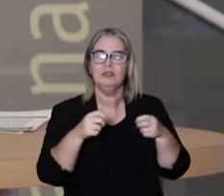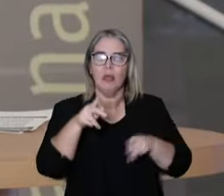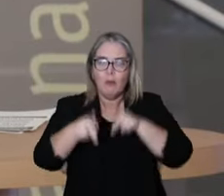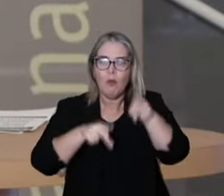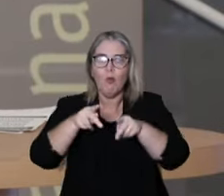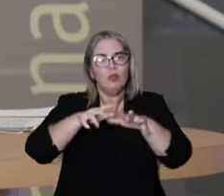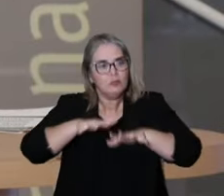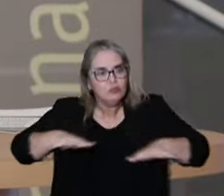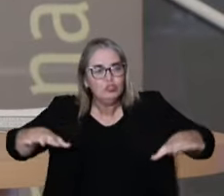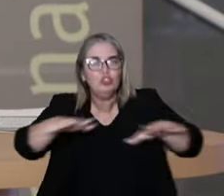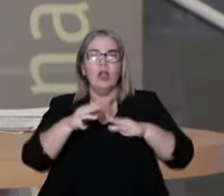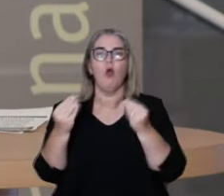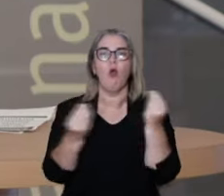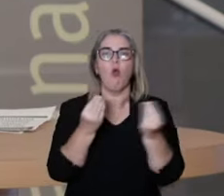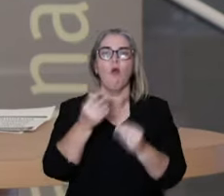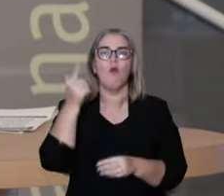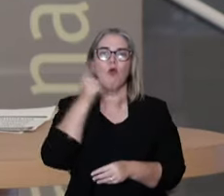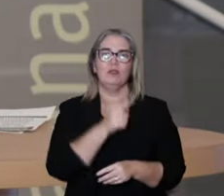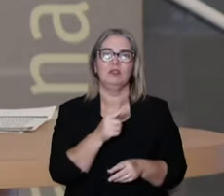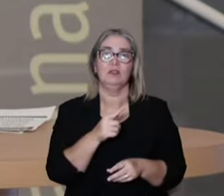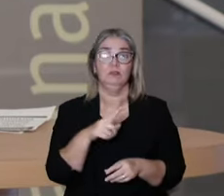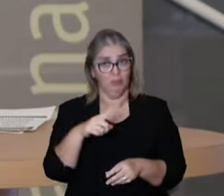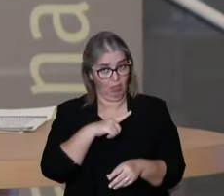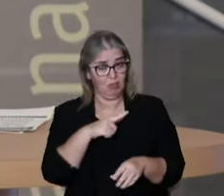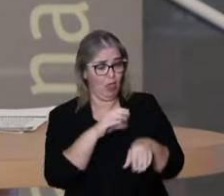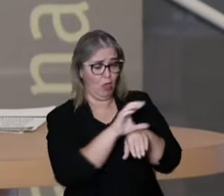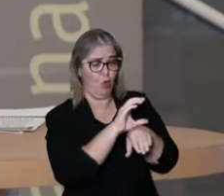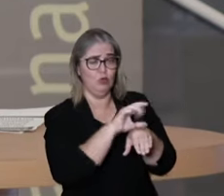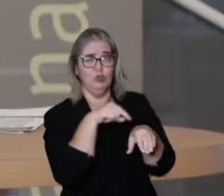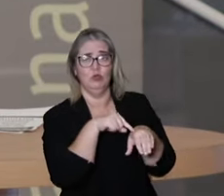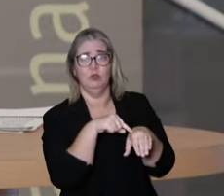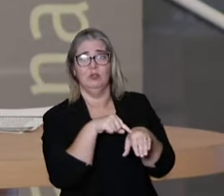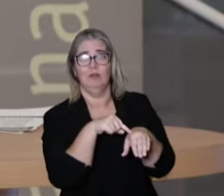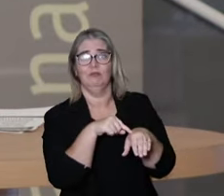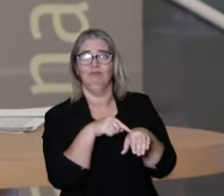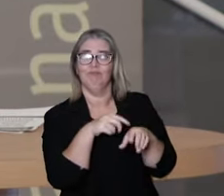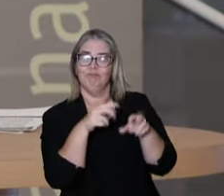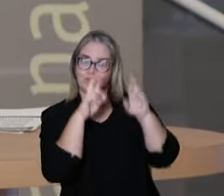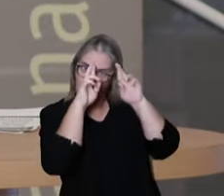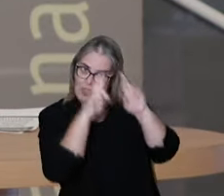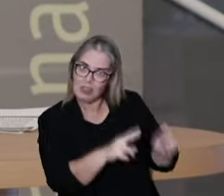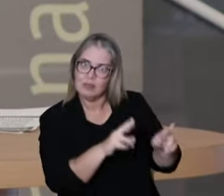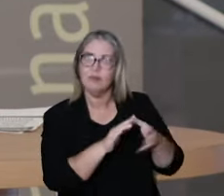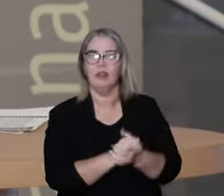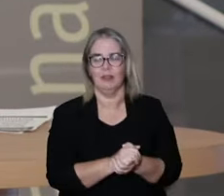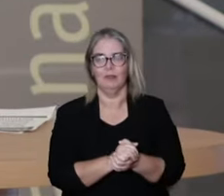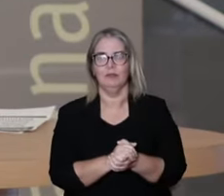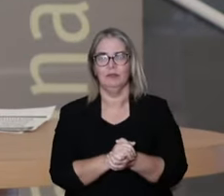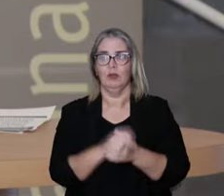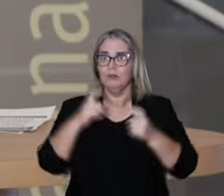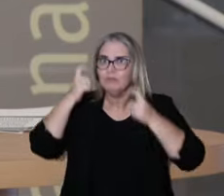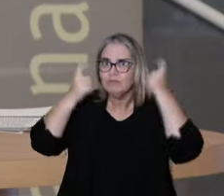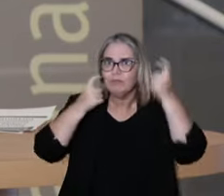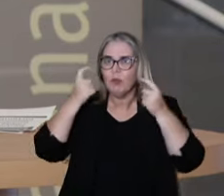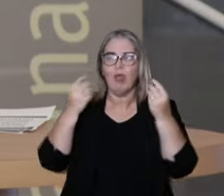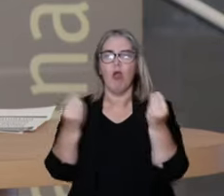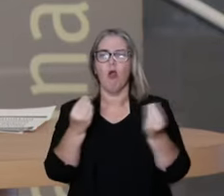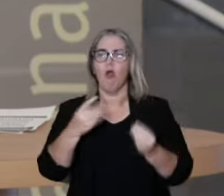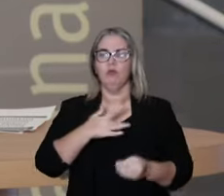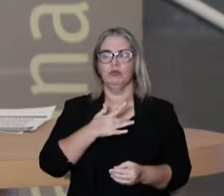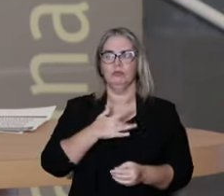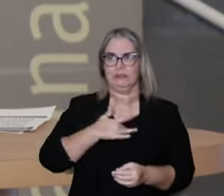what we call health social determinants. And it's defined in our constitution, in our legislation, but it's an important